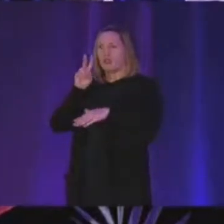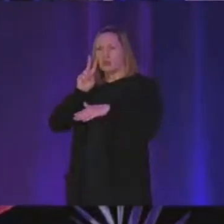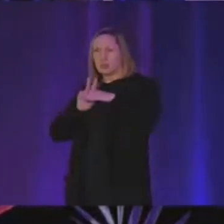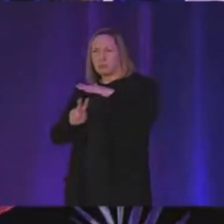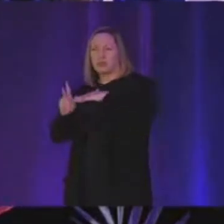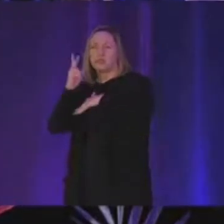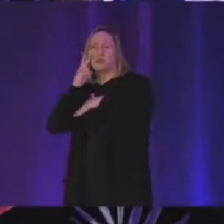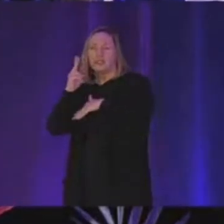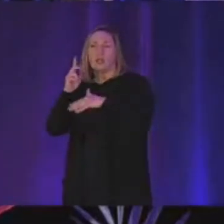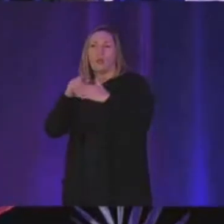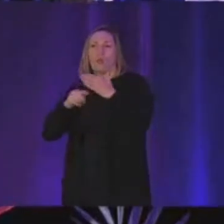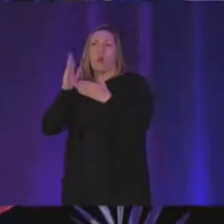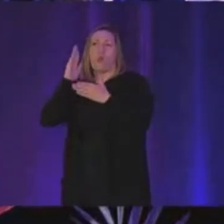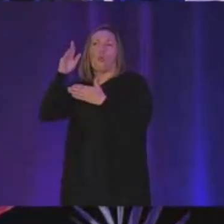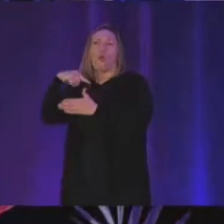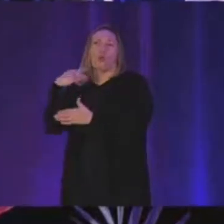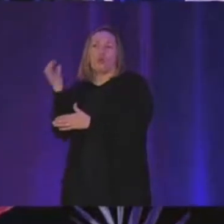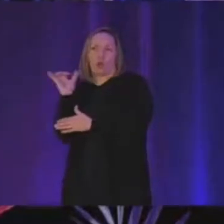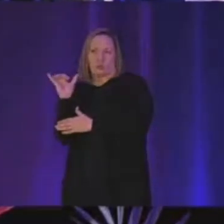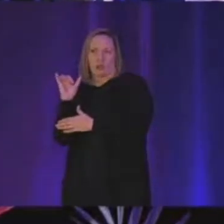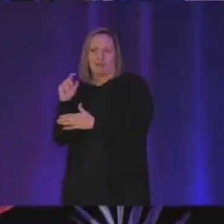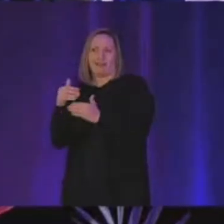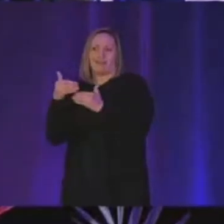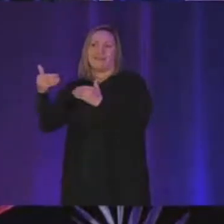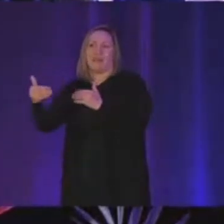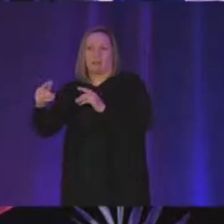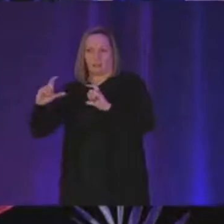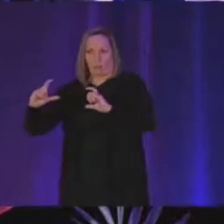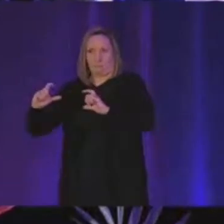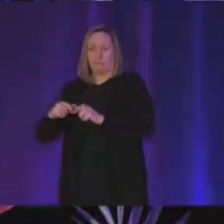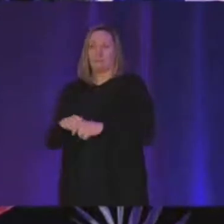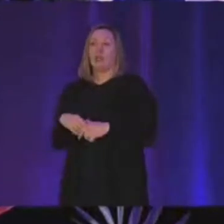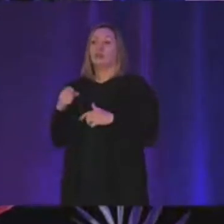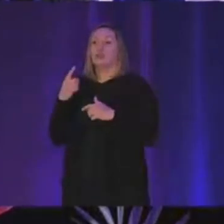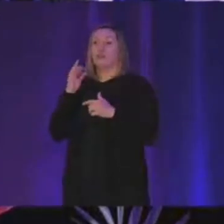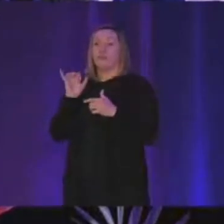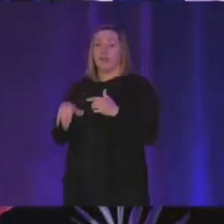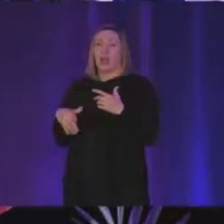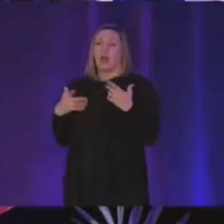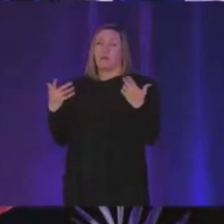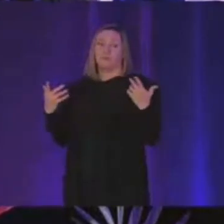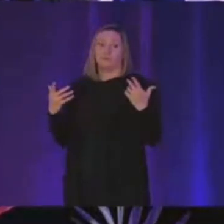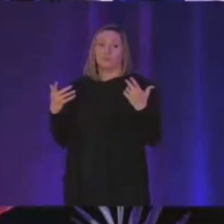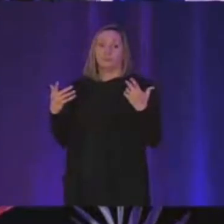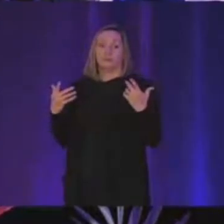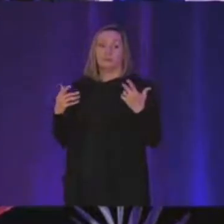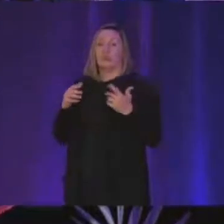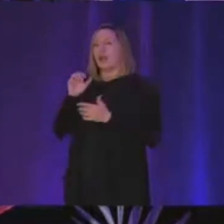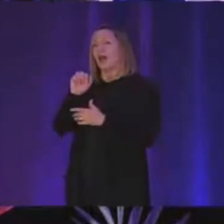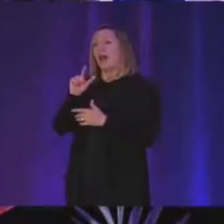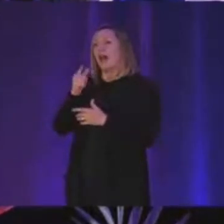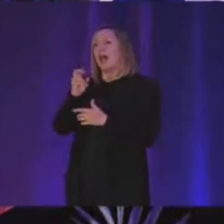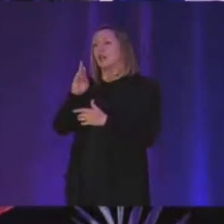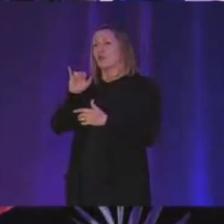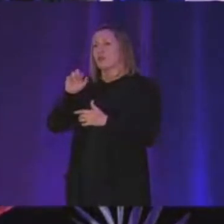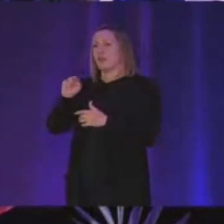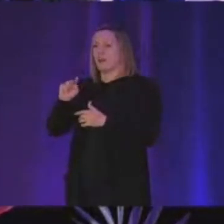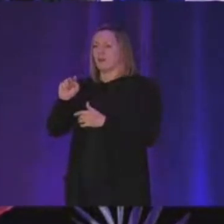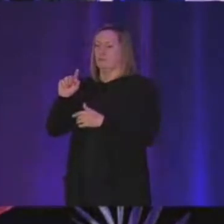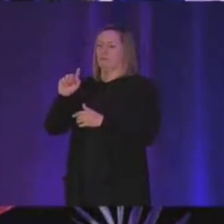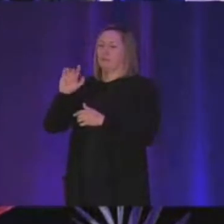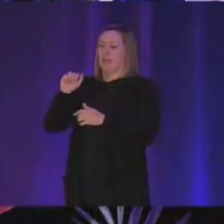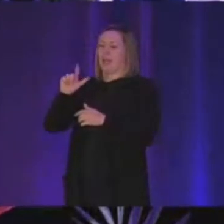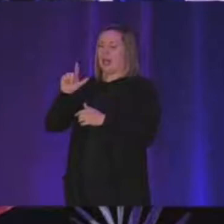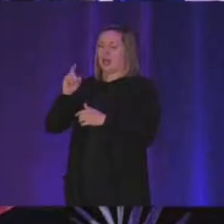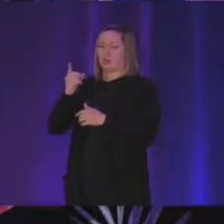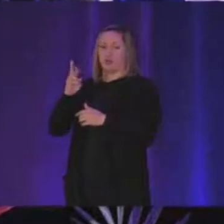what is the image going to be on the next frame and so for this uh the algorithm that the people have invented is like